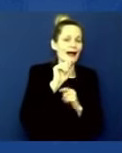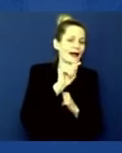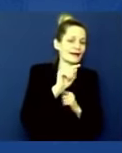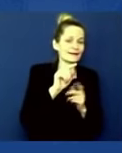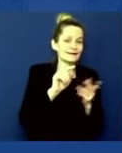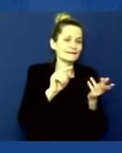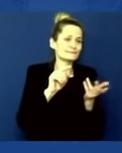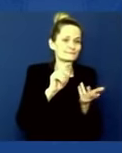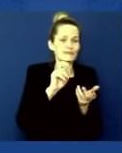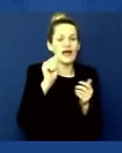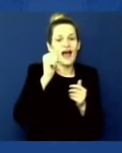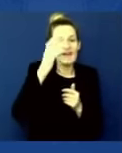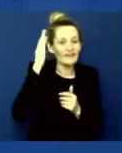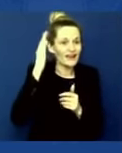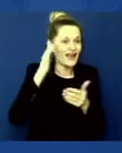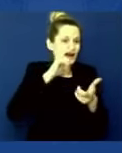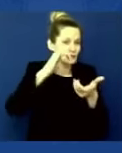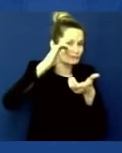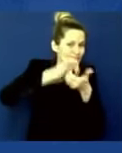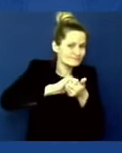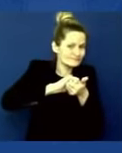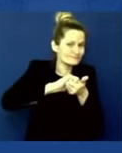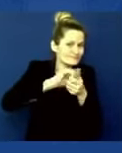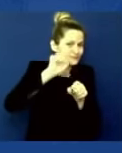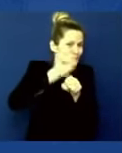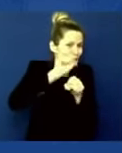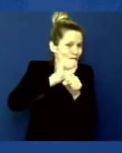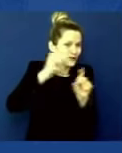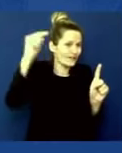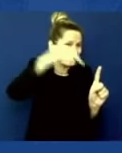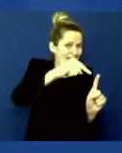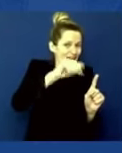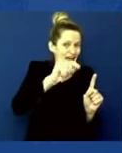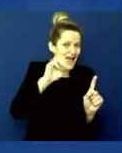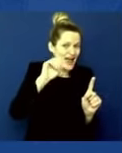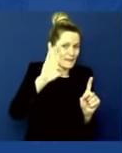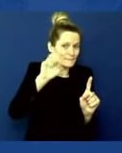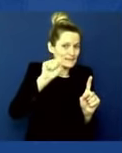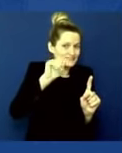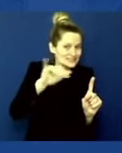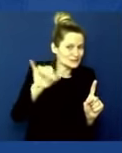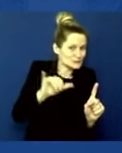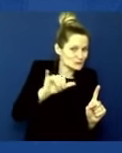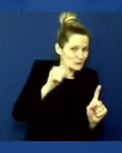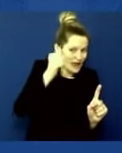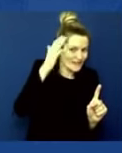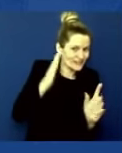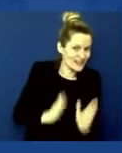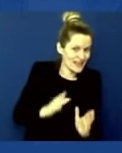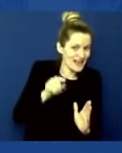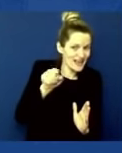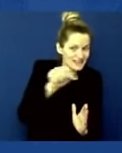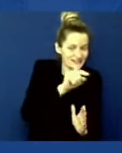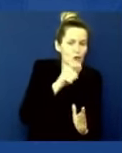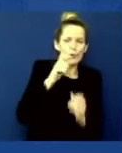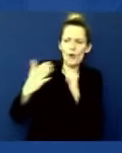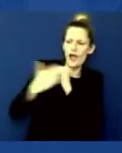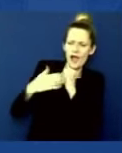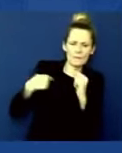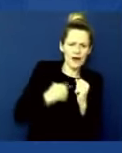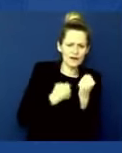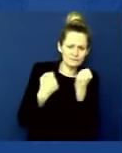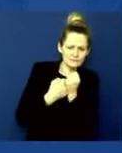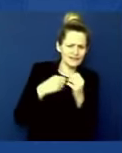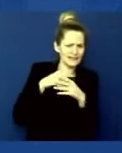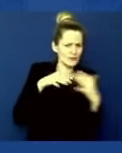as well as those who helped them on the battlefield as well. We are working diligently to make sure we've increased the ability to get them